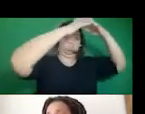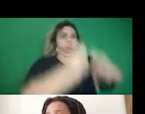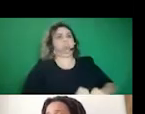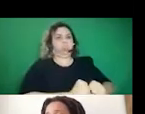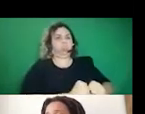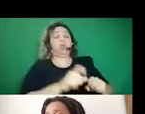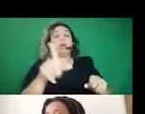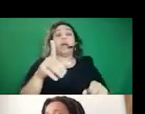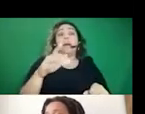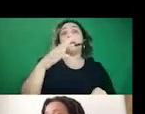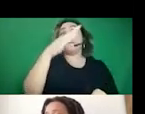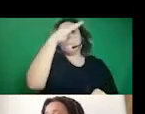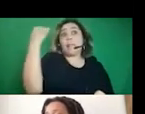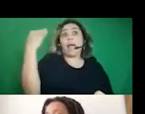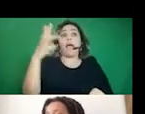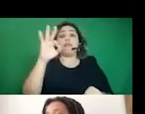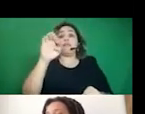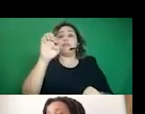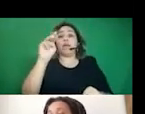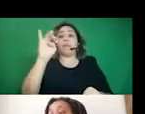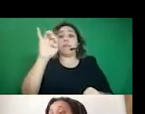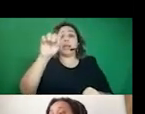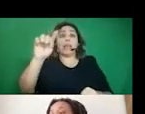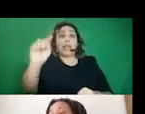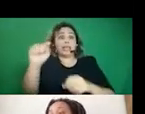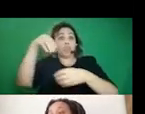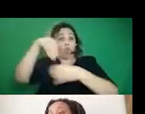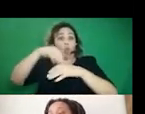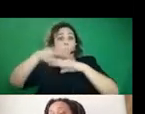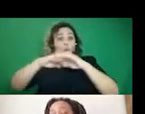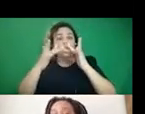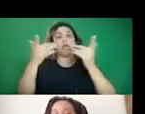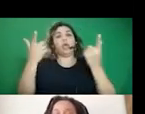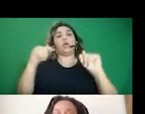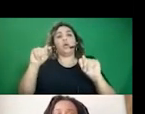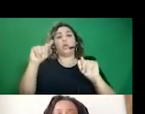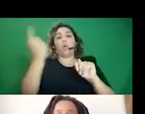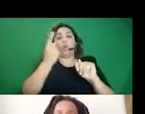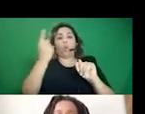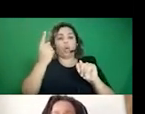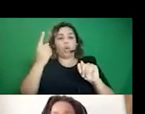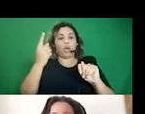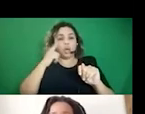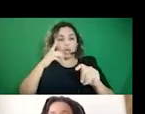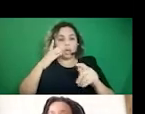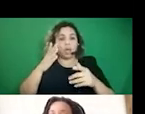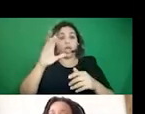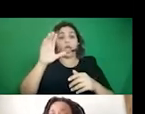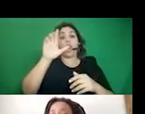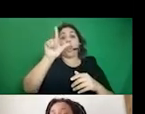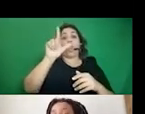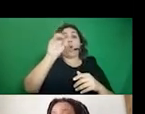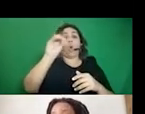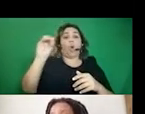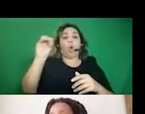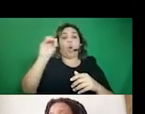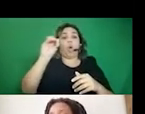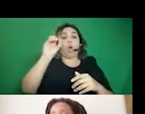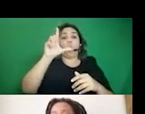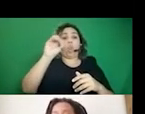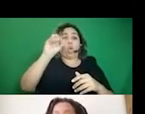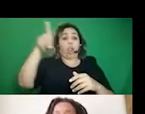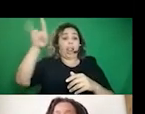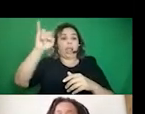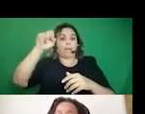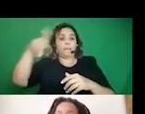feminists online led to right wing, ring actors to develop operation lollipop, where they tried to